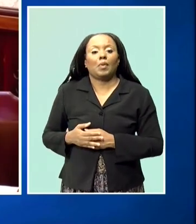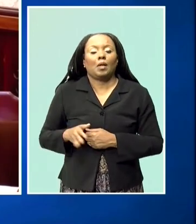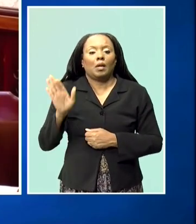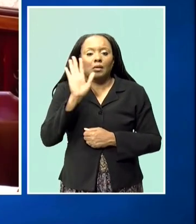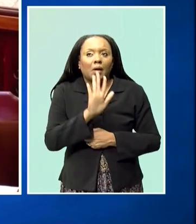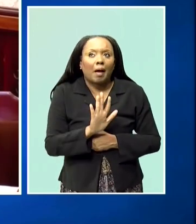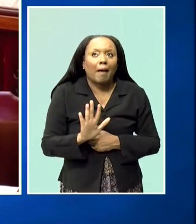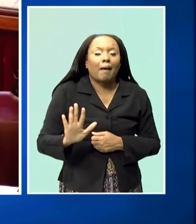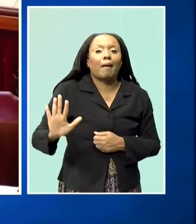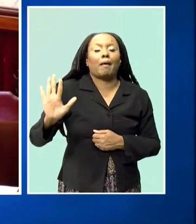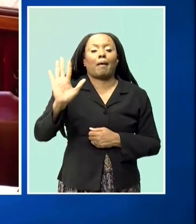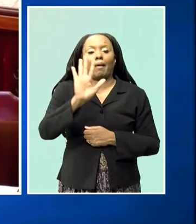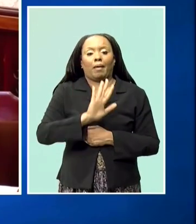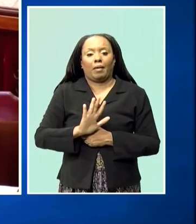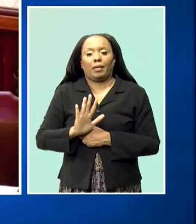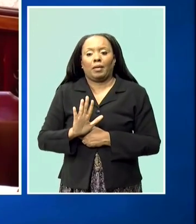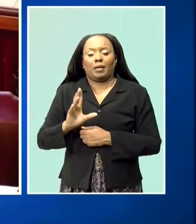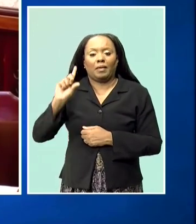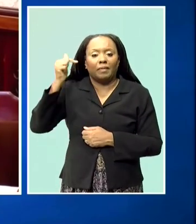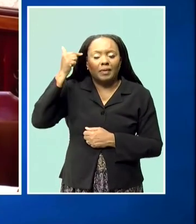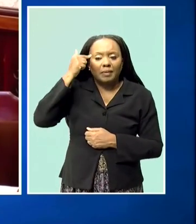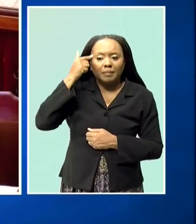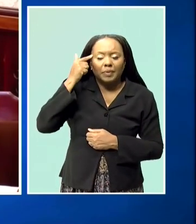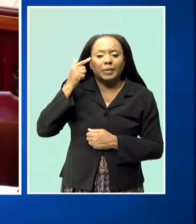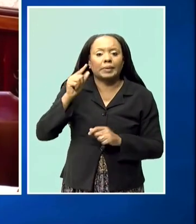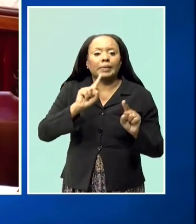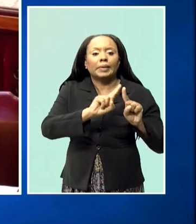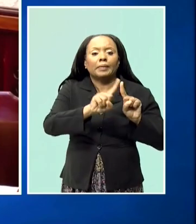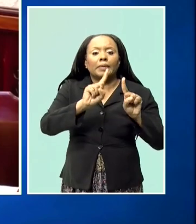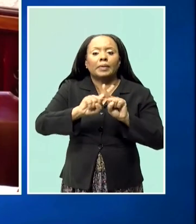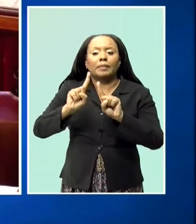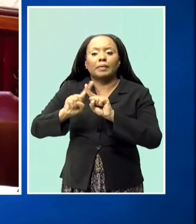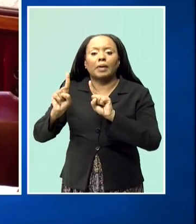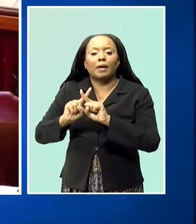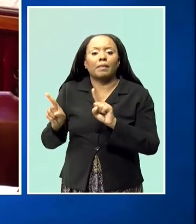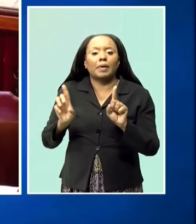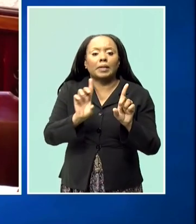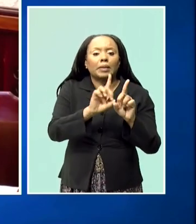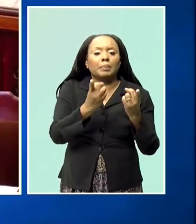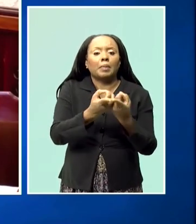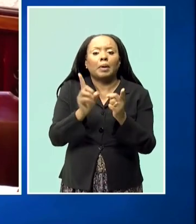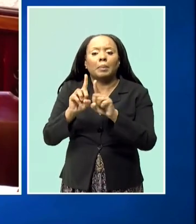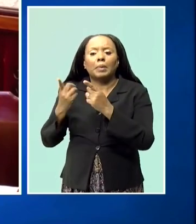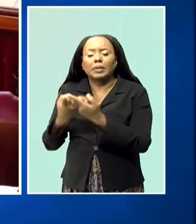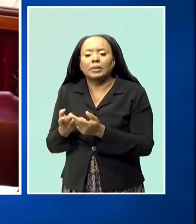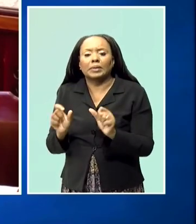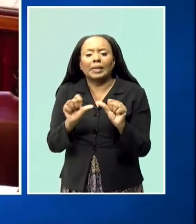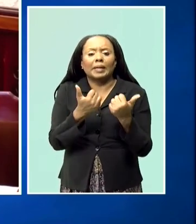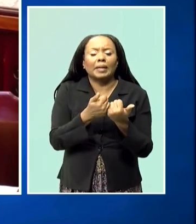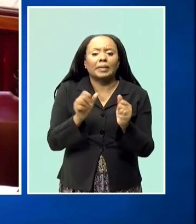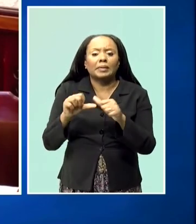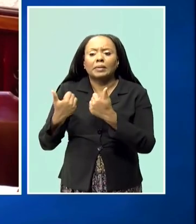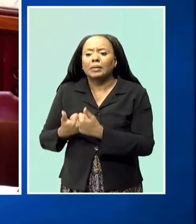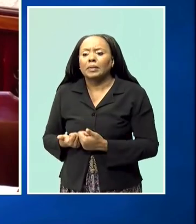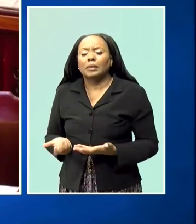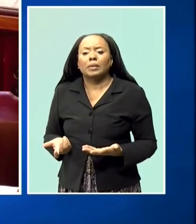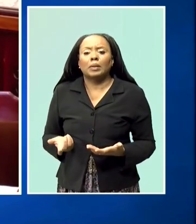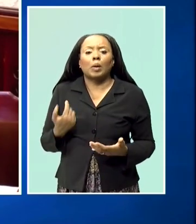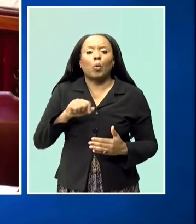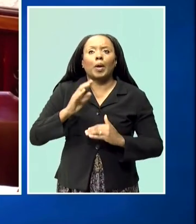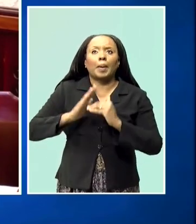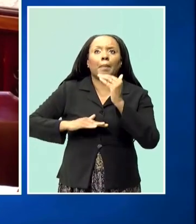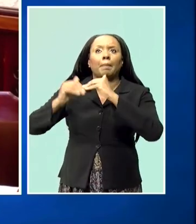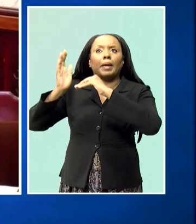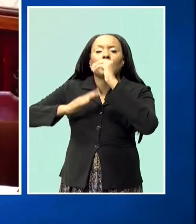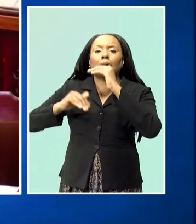the entire ambit of government. Where we have a situation where the issue of preventative maintenance is a problem. I